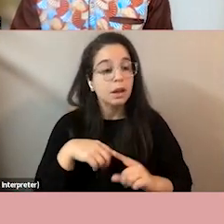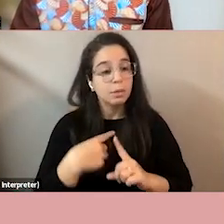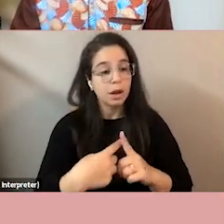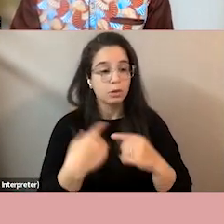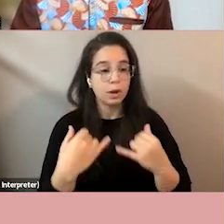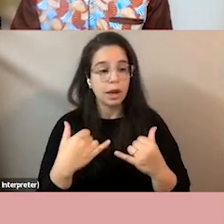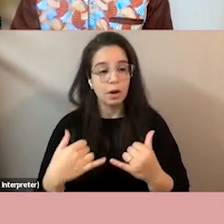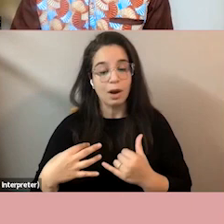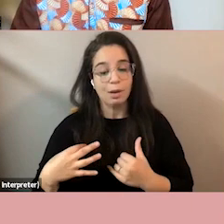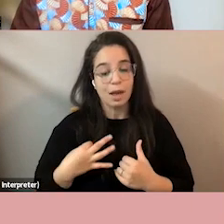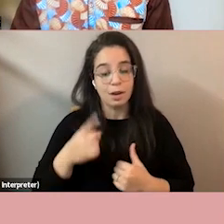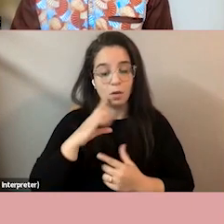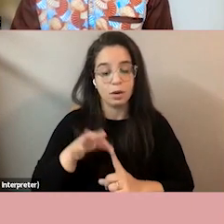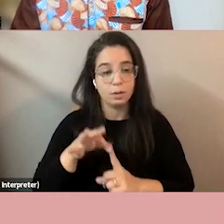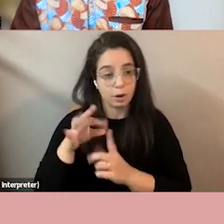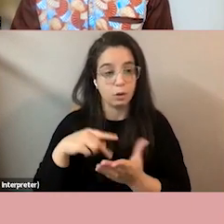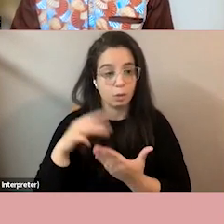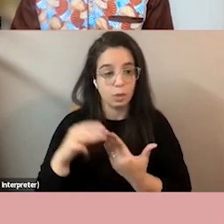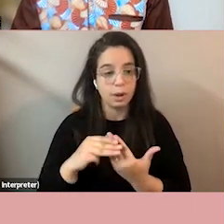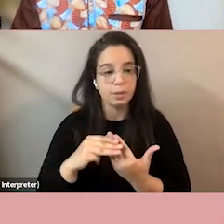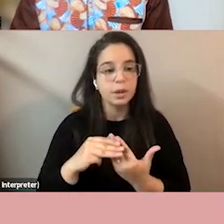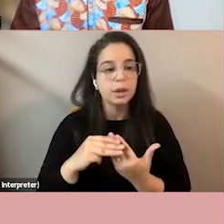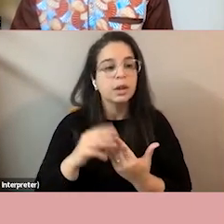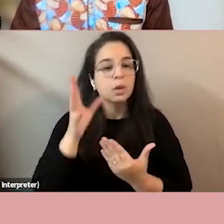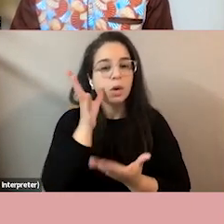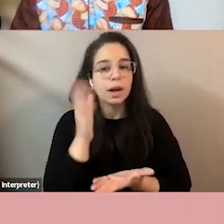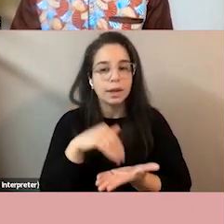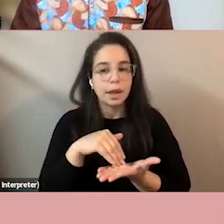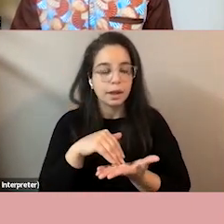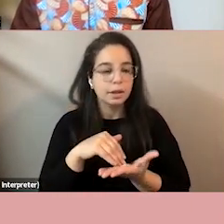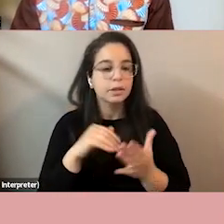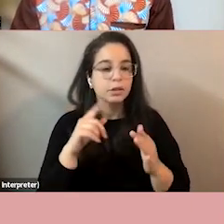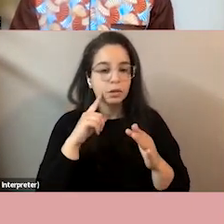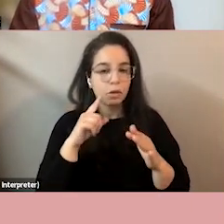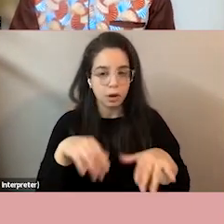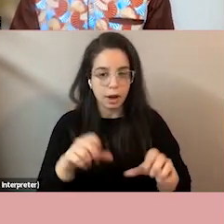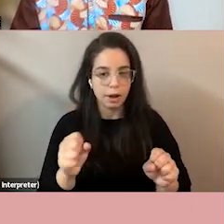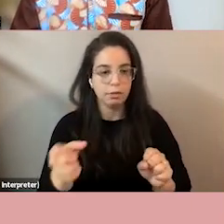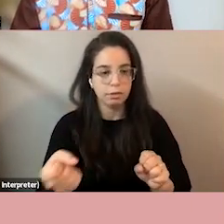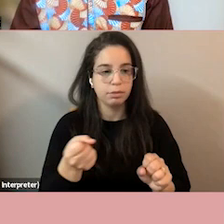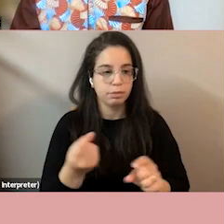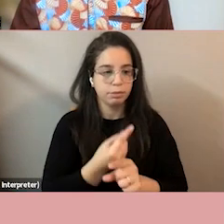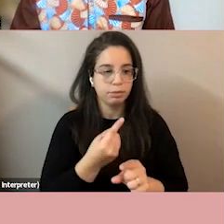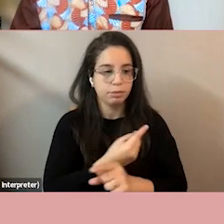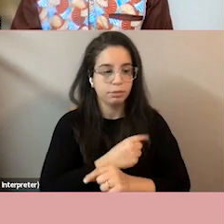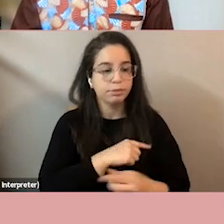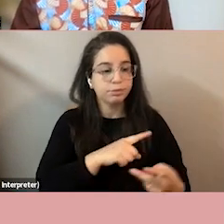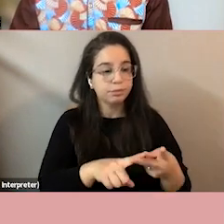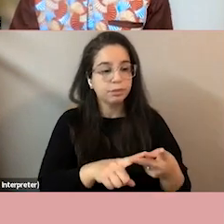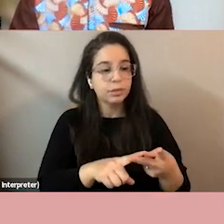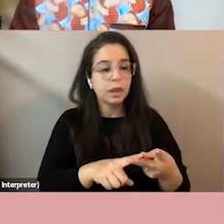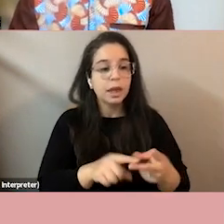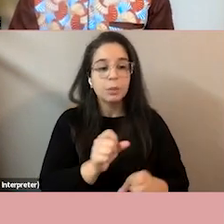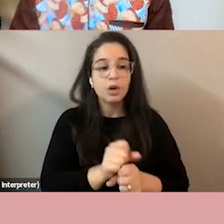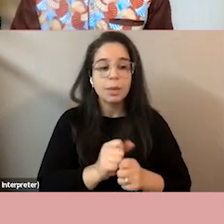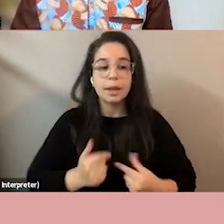applying for special programs in order to enable us and facilitate us to do that employment life cycle review